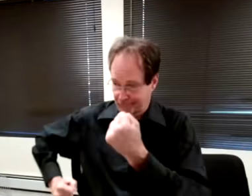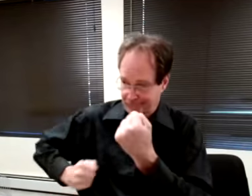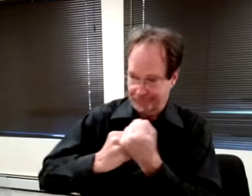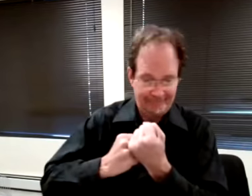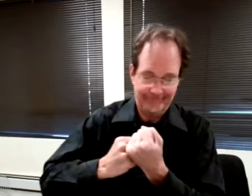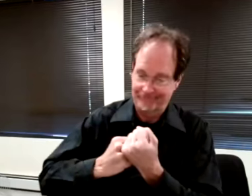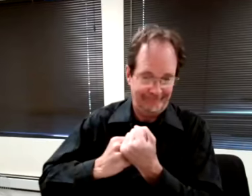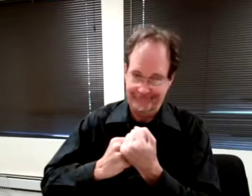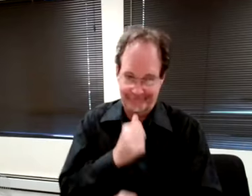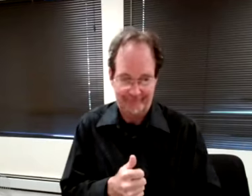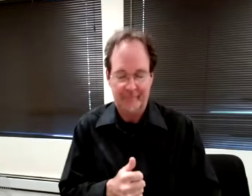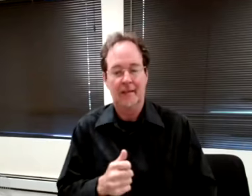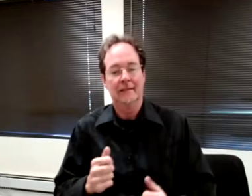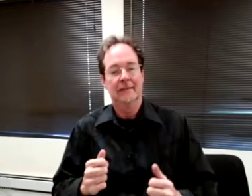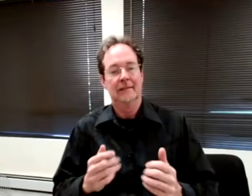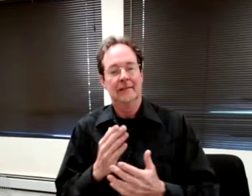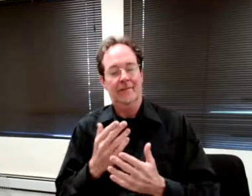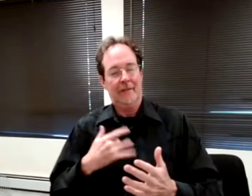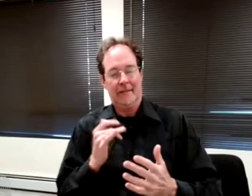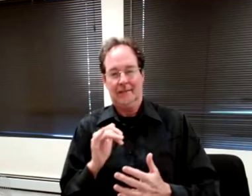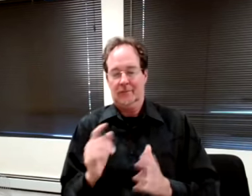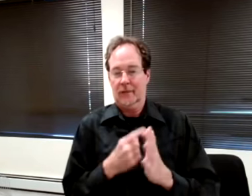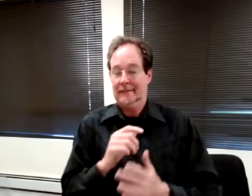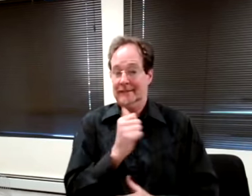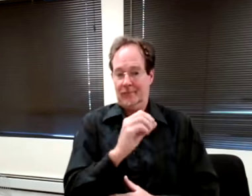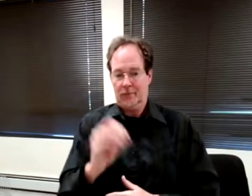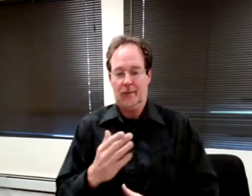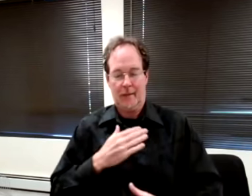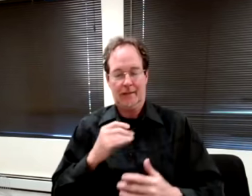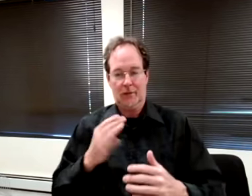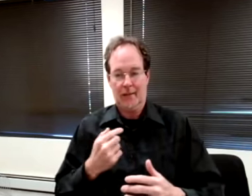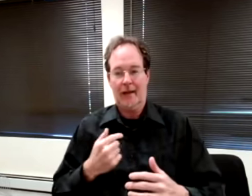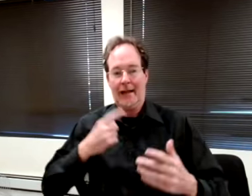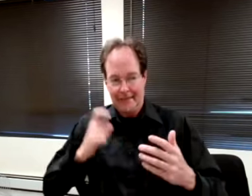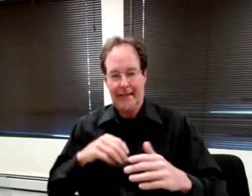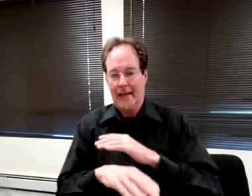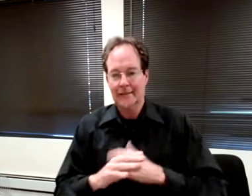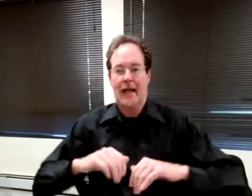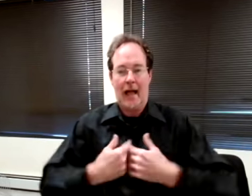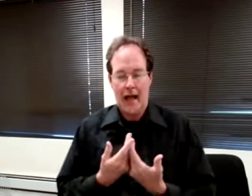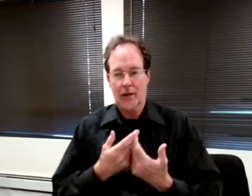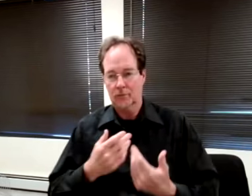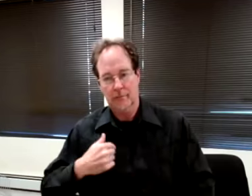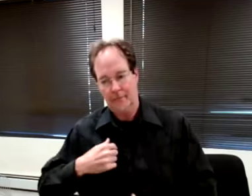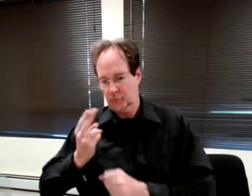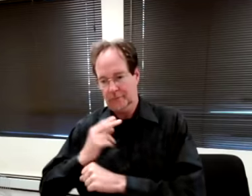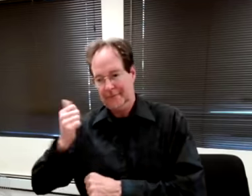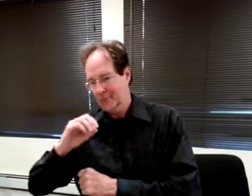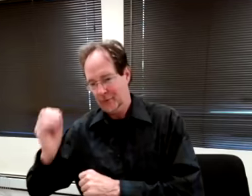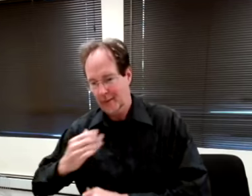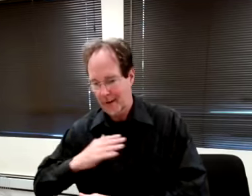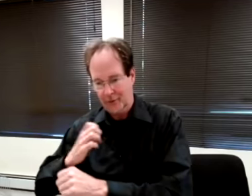It feels sometimes like 10% of my job is figuring out how to get the access I need to do it. Yeah, and